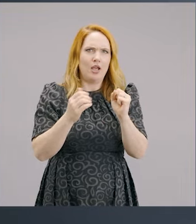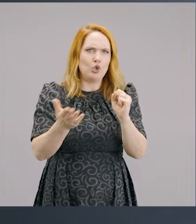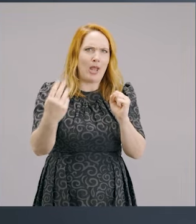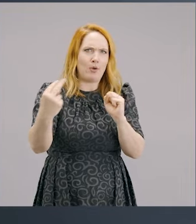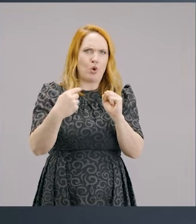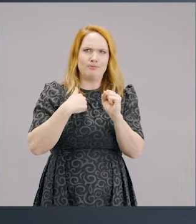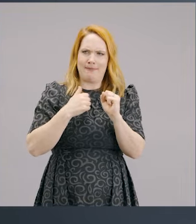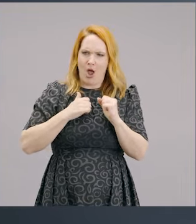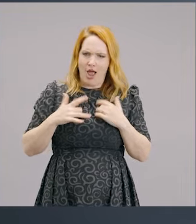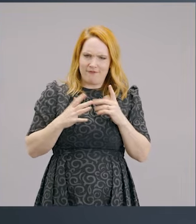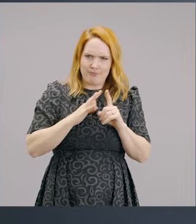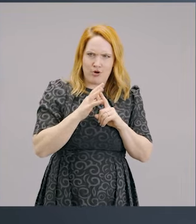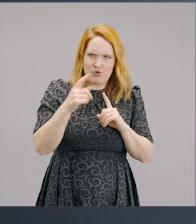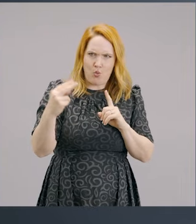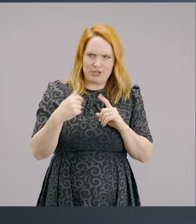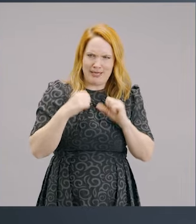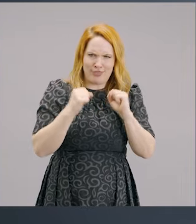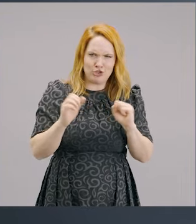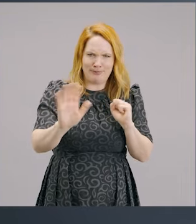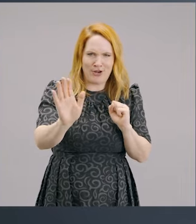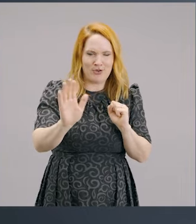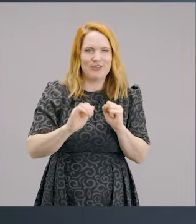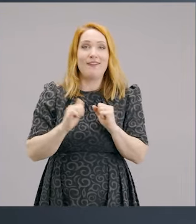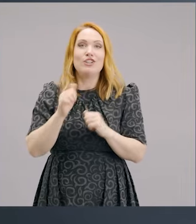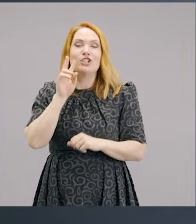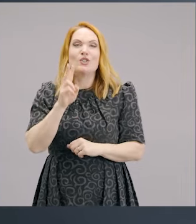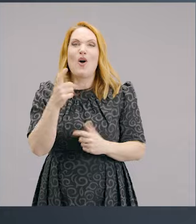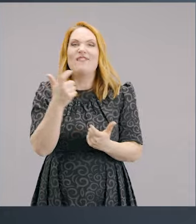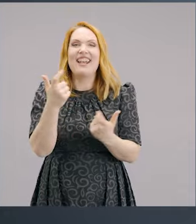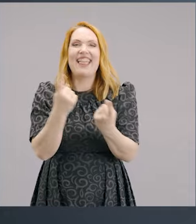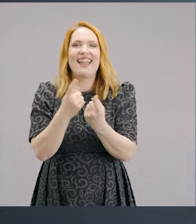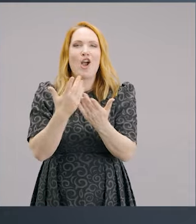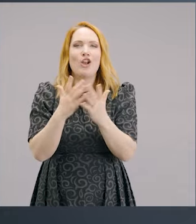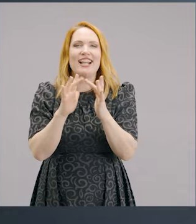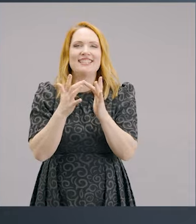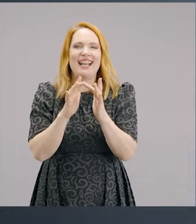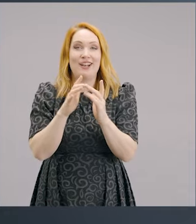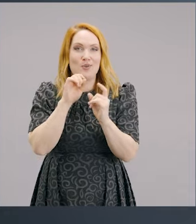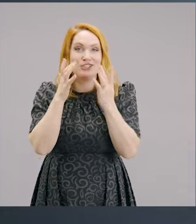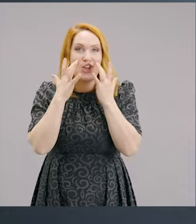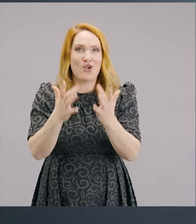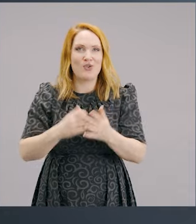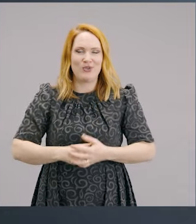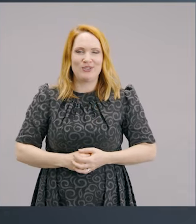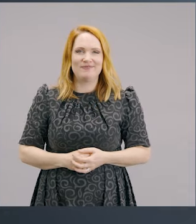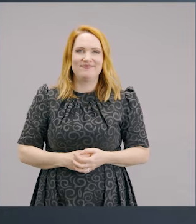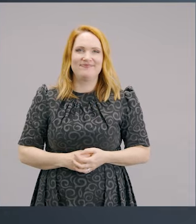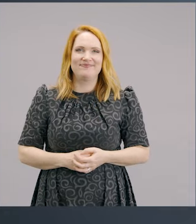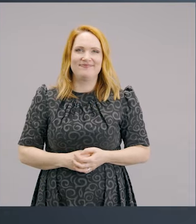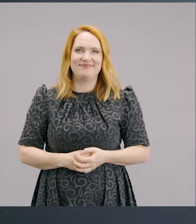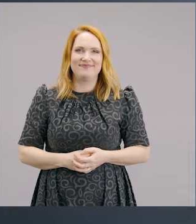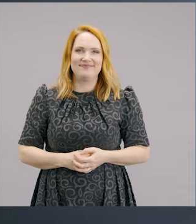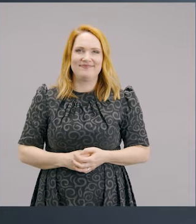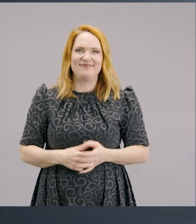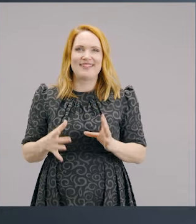and watch. Please don't come and watch. Please don't come and watch. Actually, I saw this very funny thing on the internet the other day. It'll